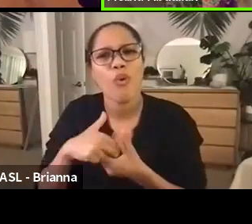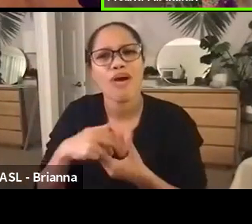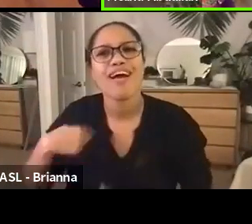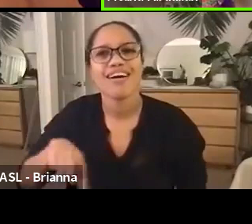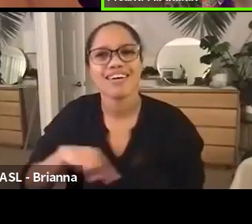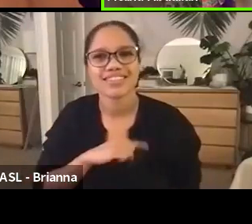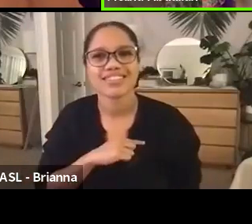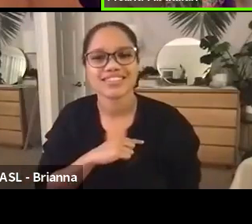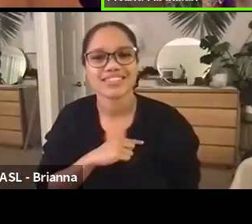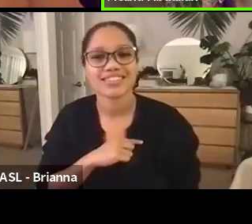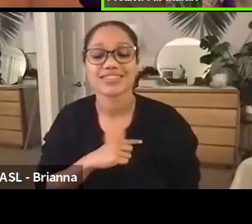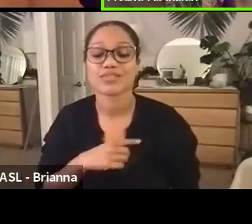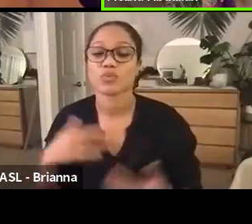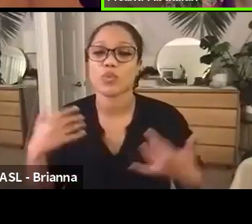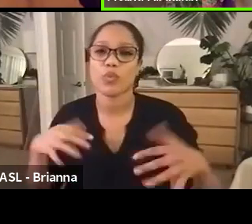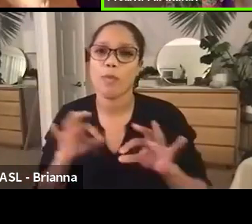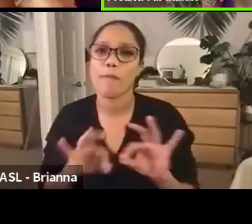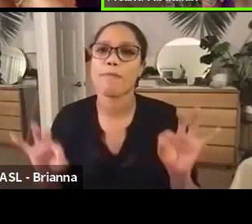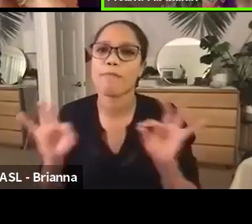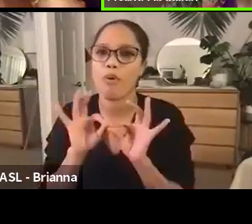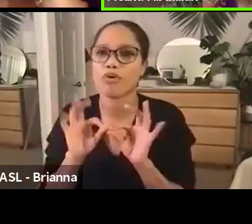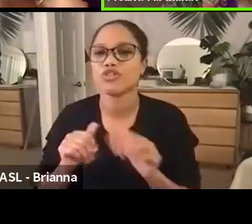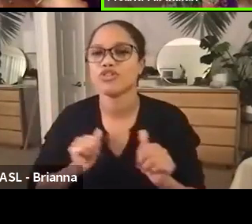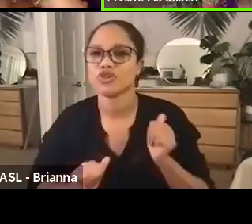really important show for us.